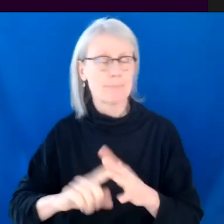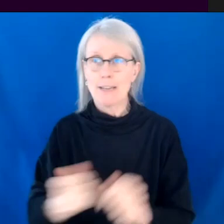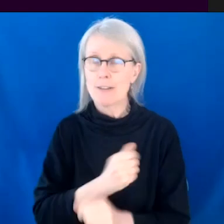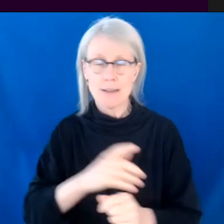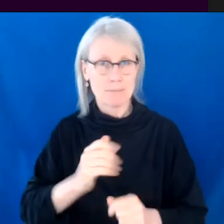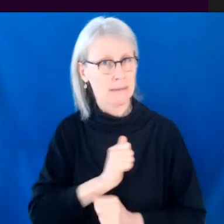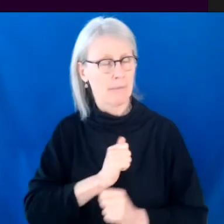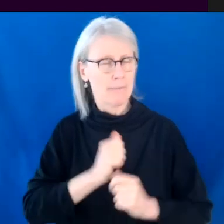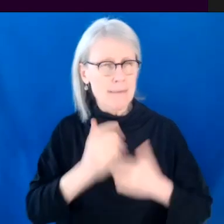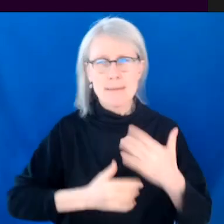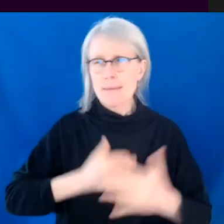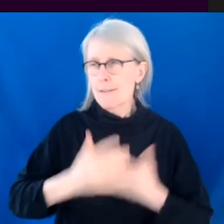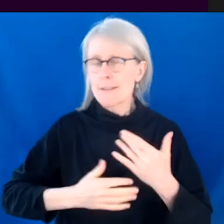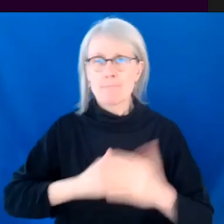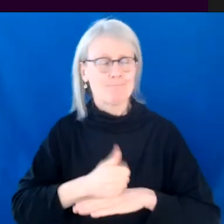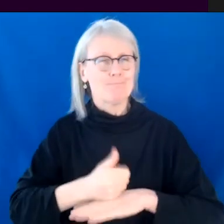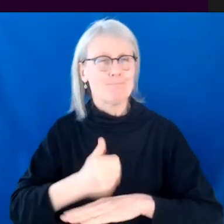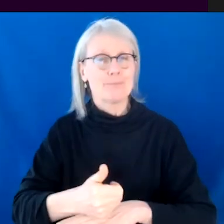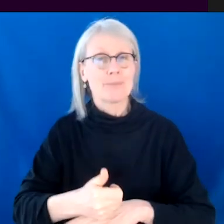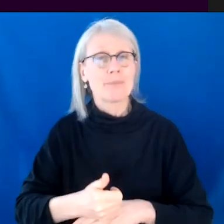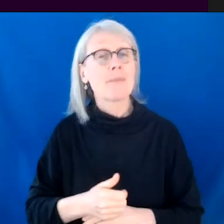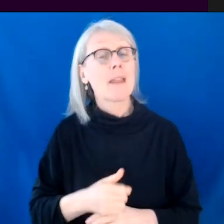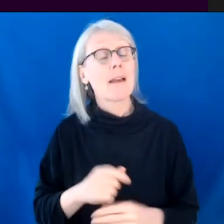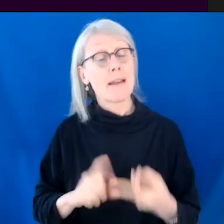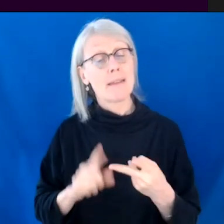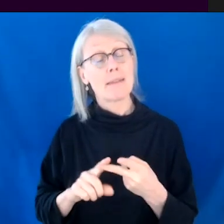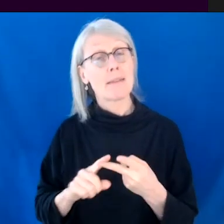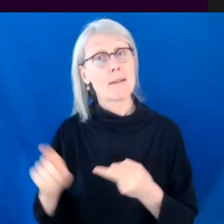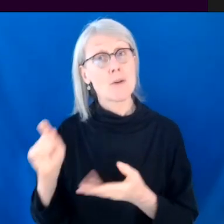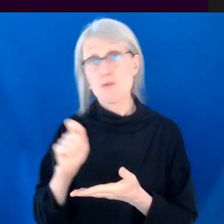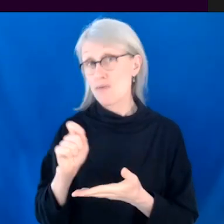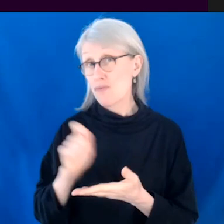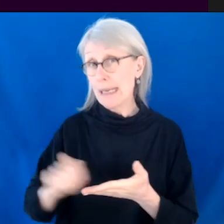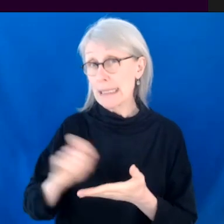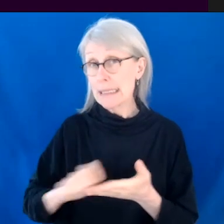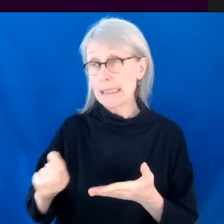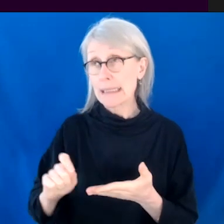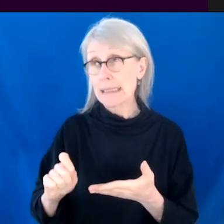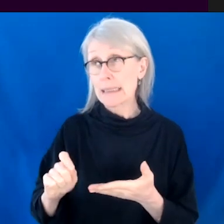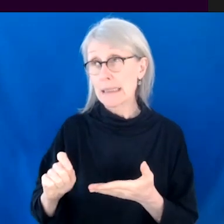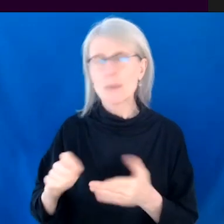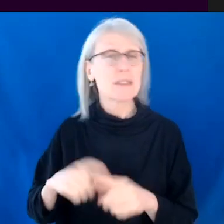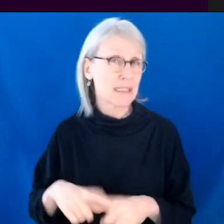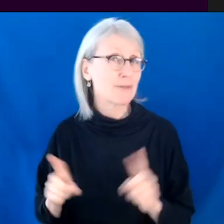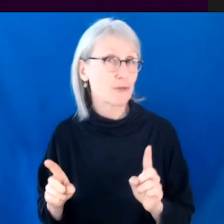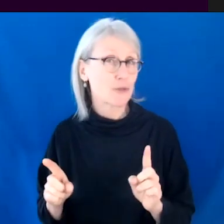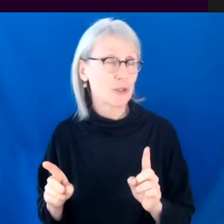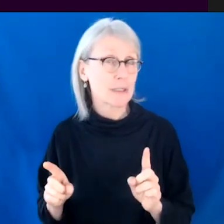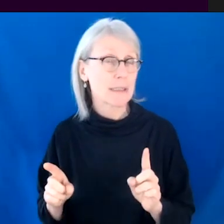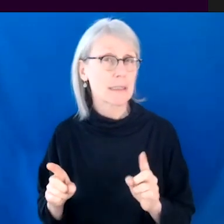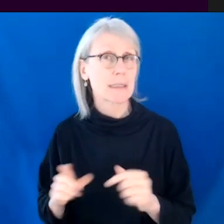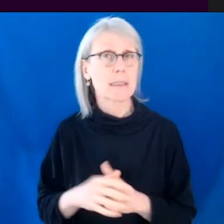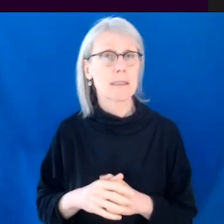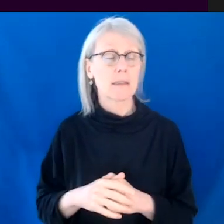the writing in a way, it was, it's different because you're kind of, I would say partially, I mean,